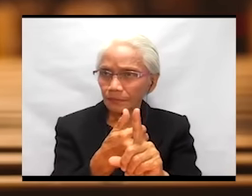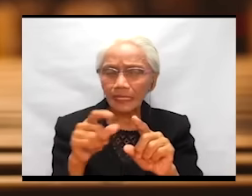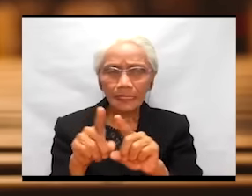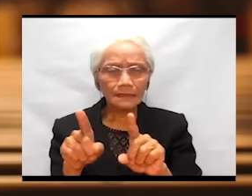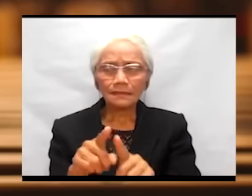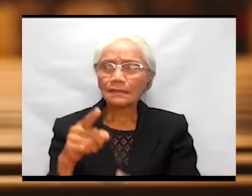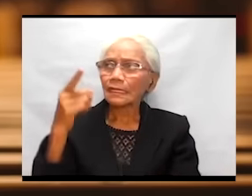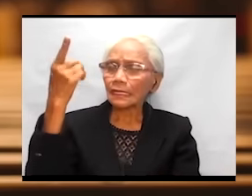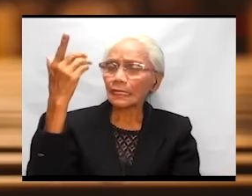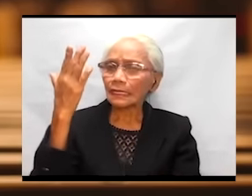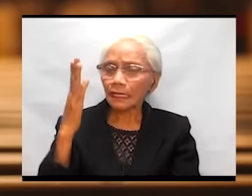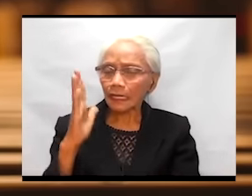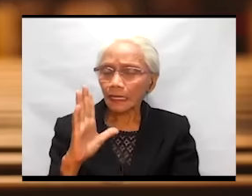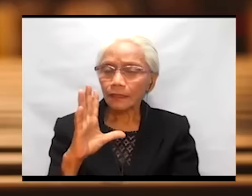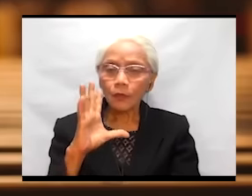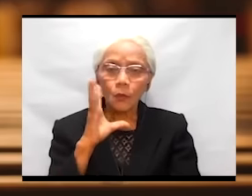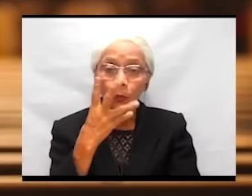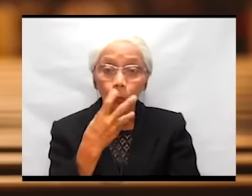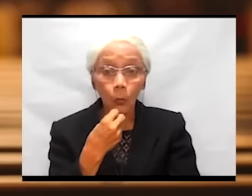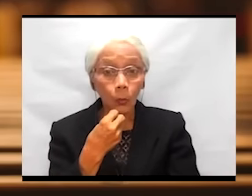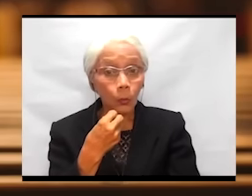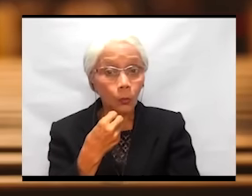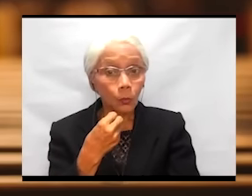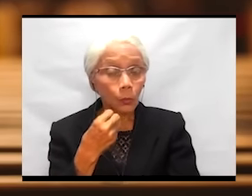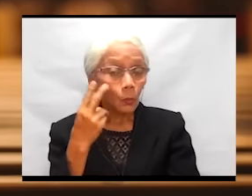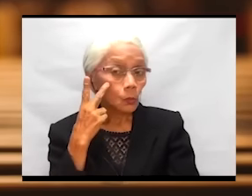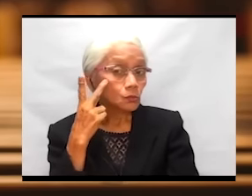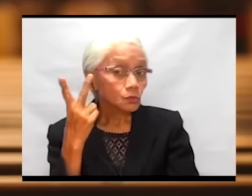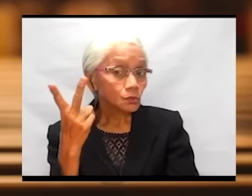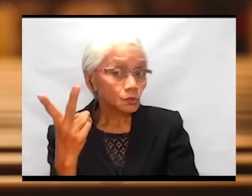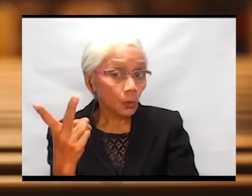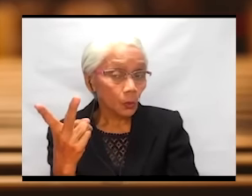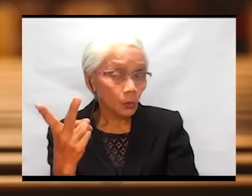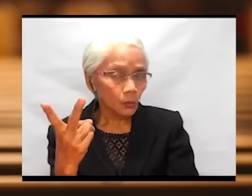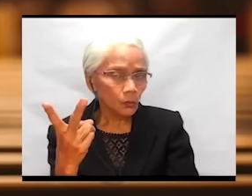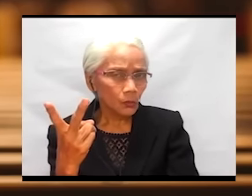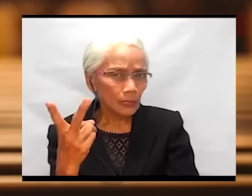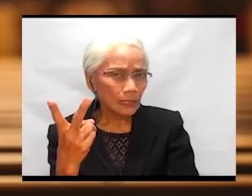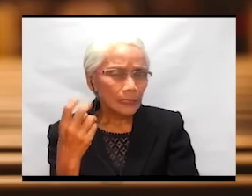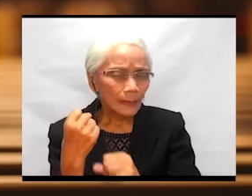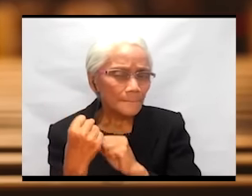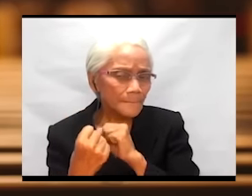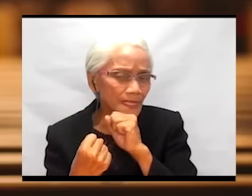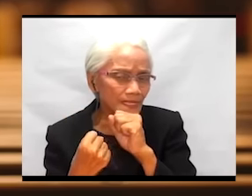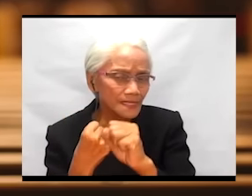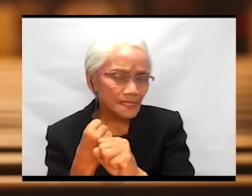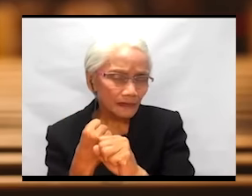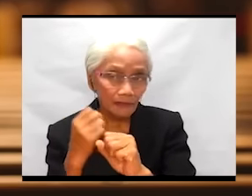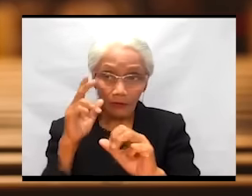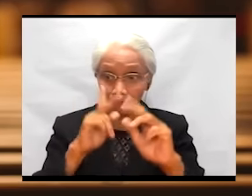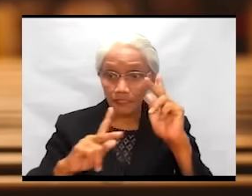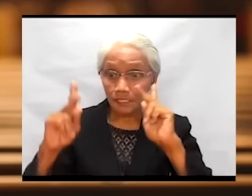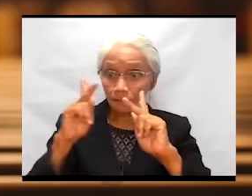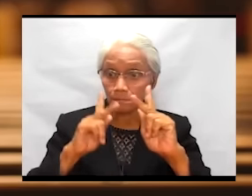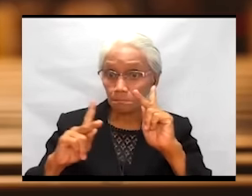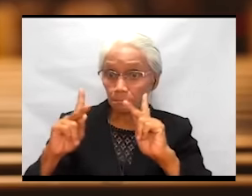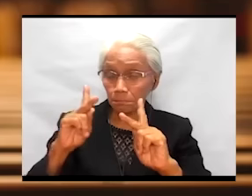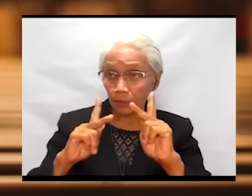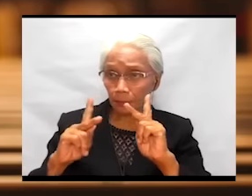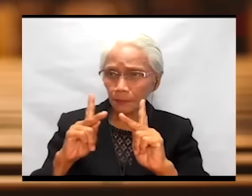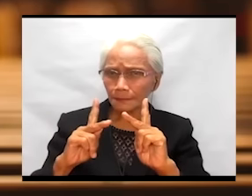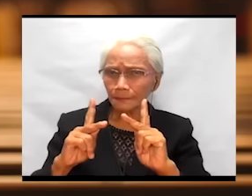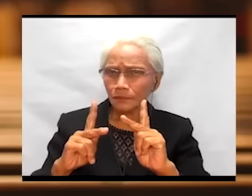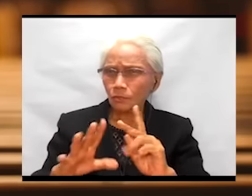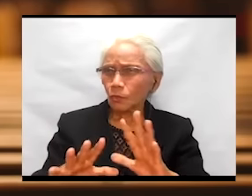the misery of his people, who heard their cries, who